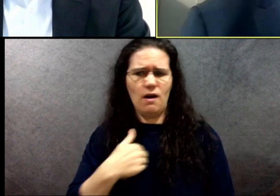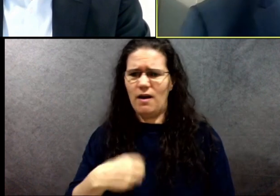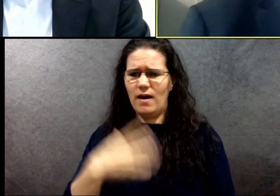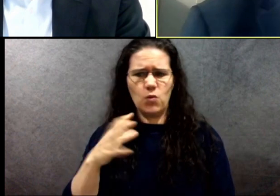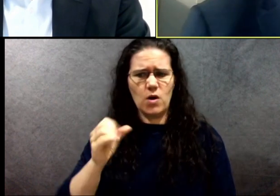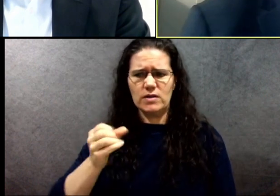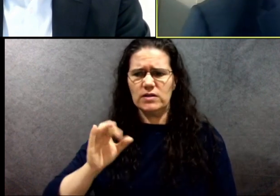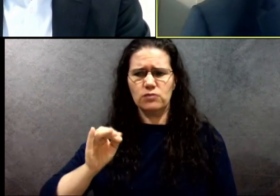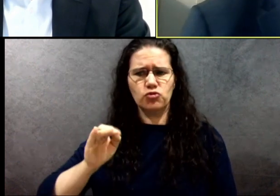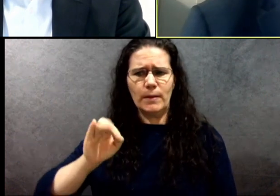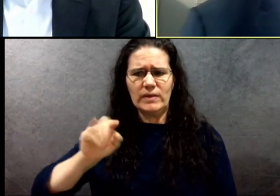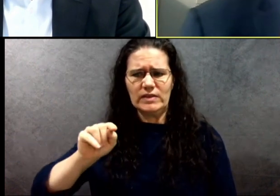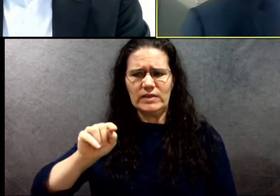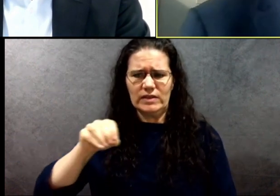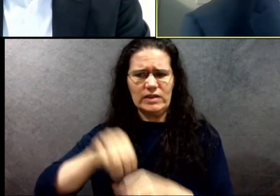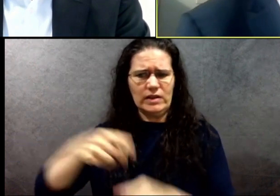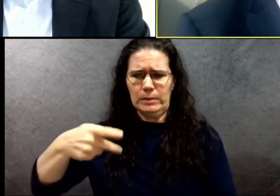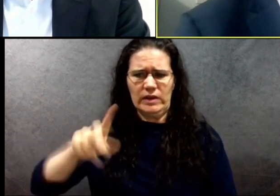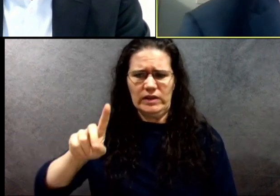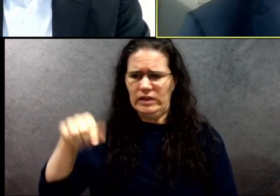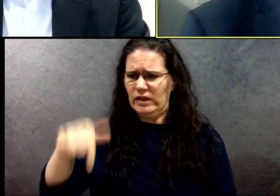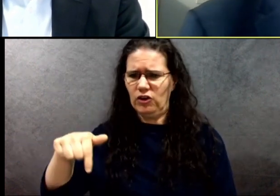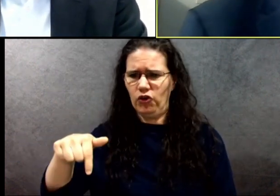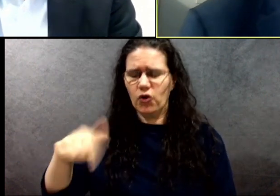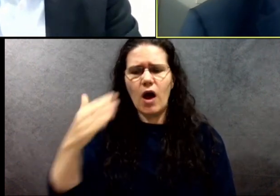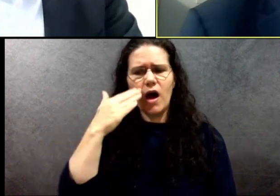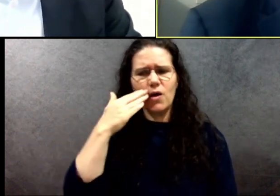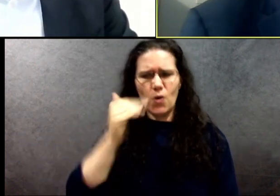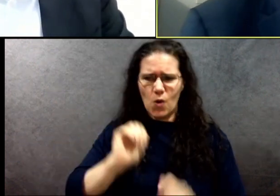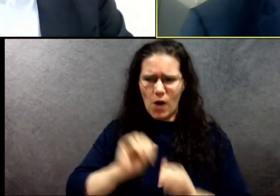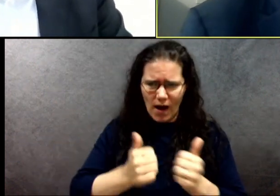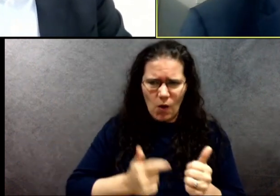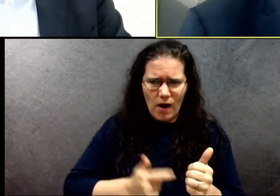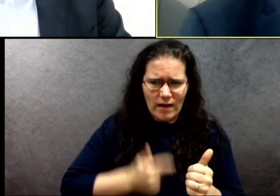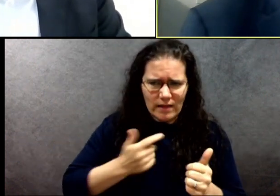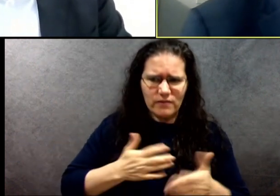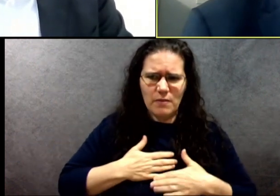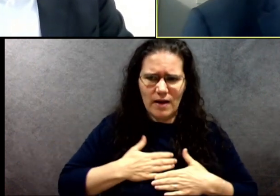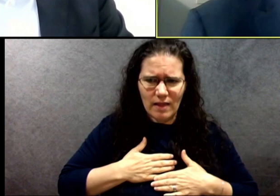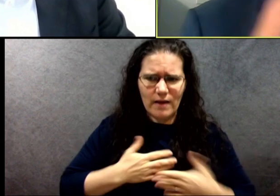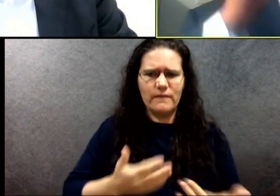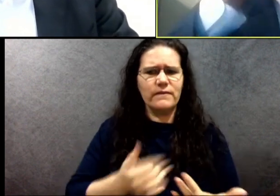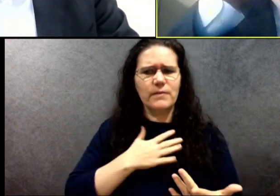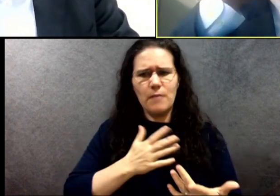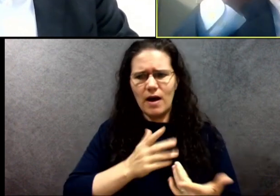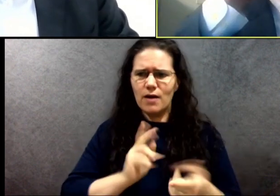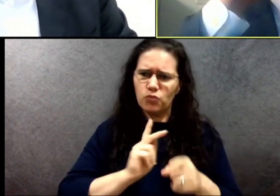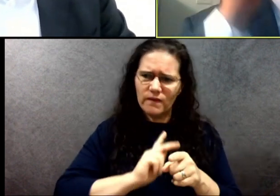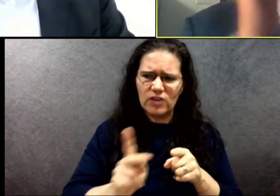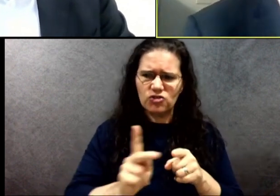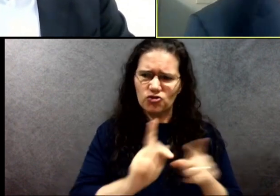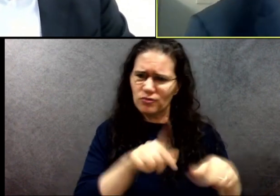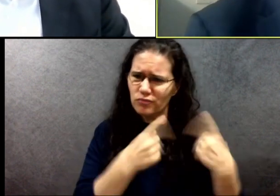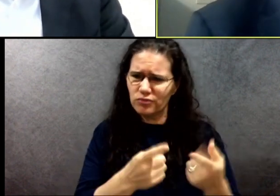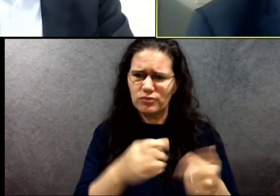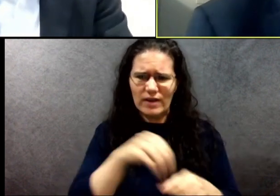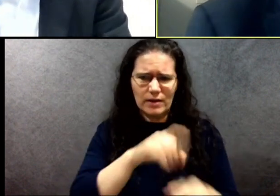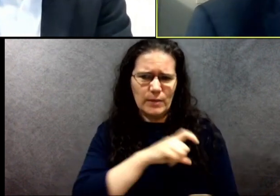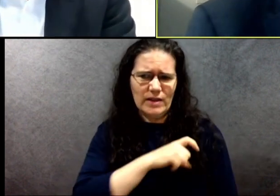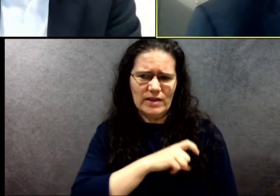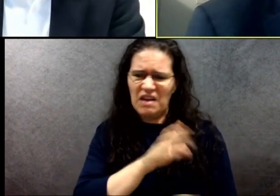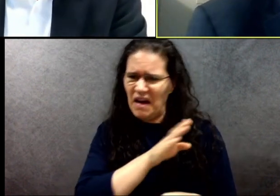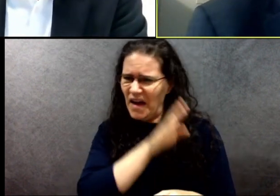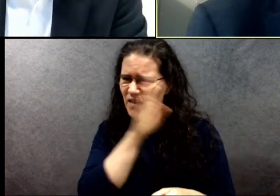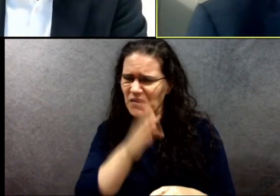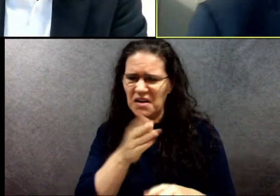I know the way I live my life. I know the way I've conducted myself professionally on this job. I have never treated somebody differently because of the